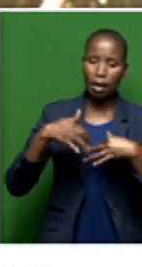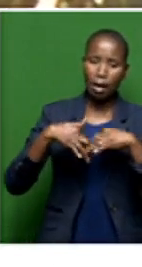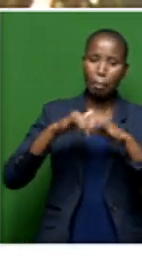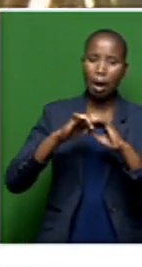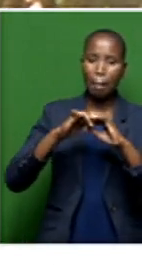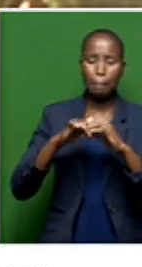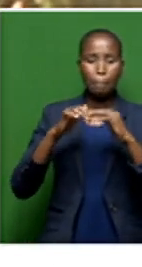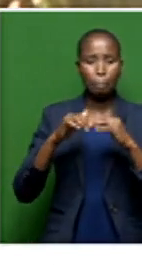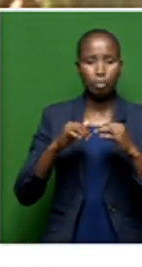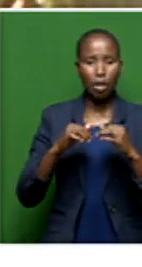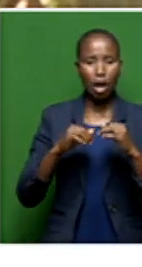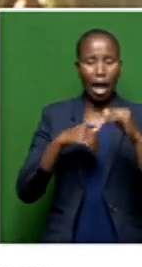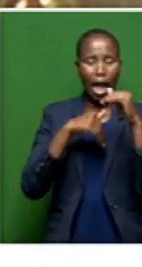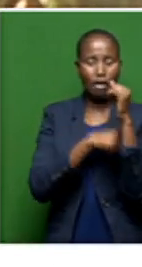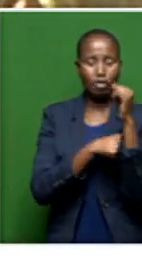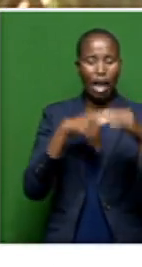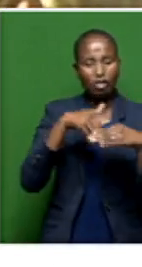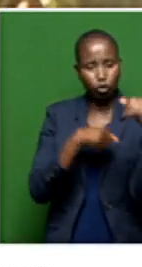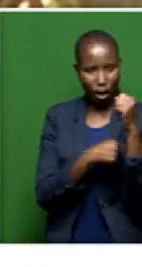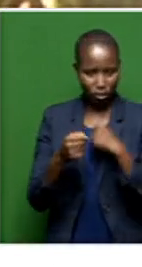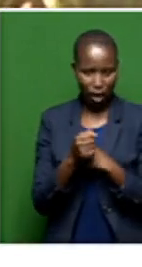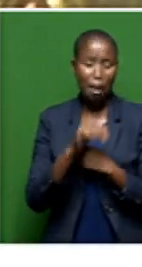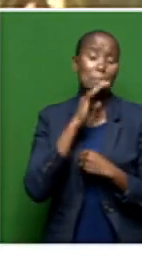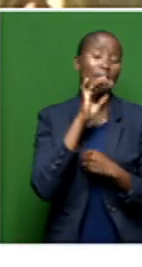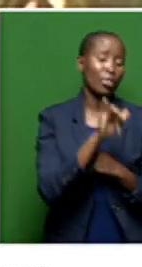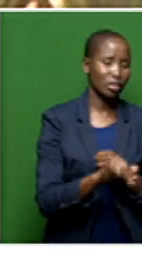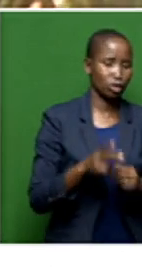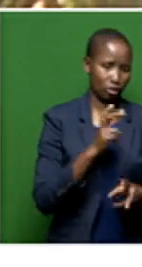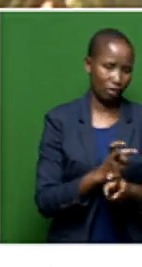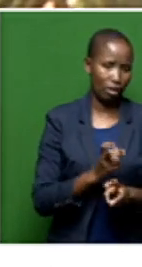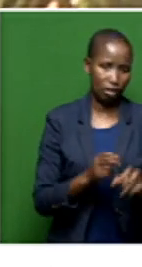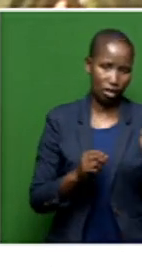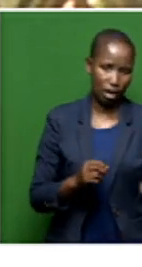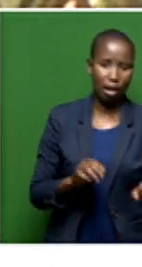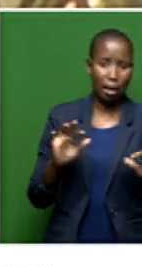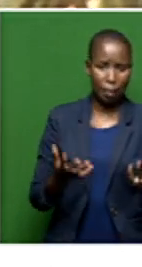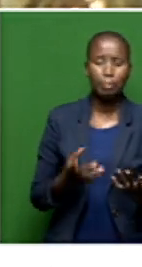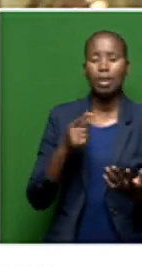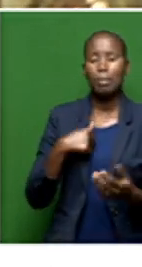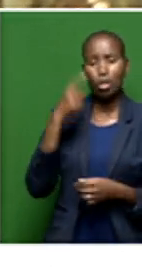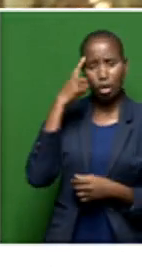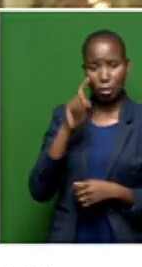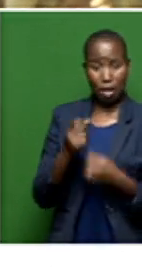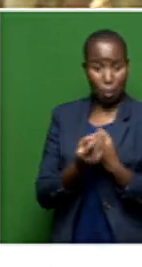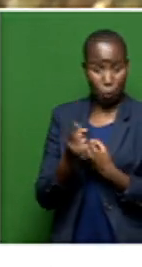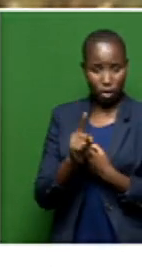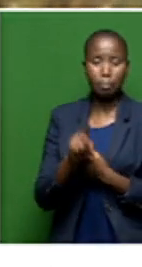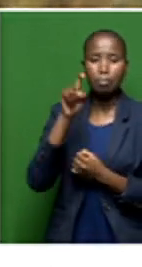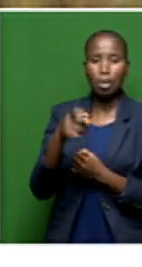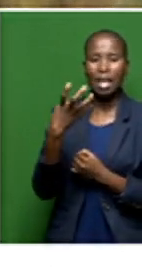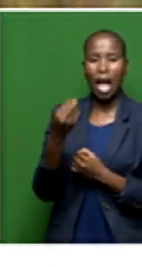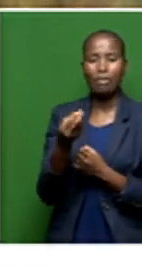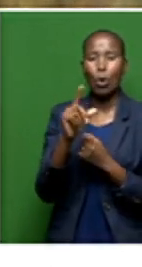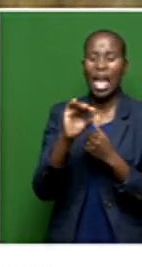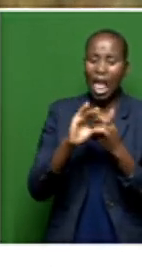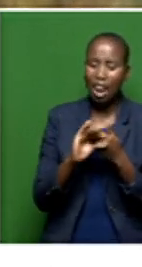infrastructure on that score, it's quite a difficult one. I do think what needs to happen is that there has got to be an investment